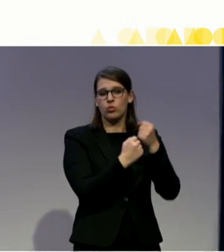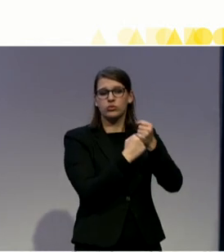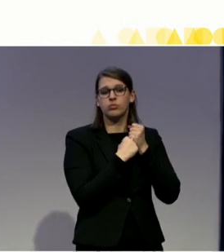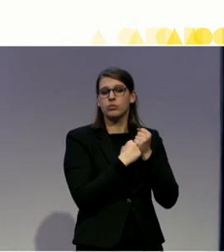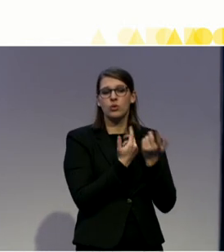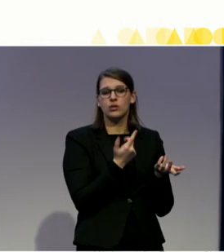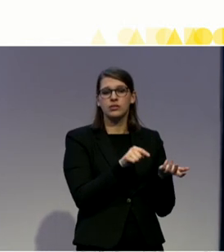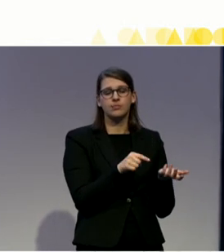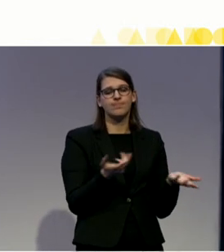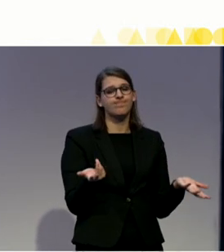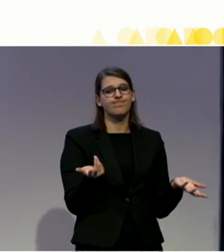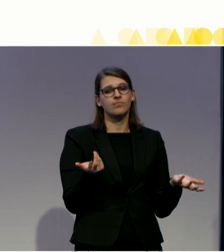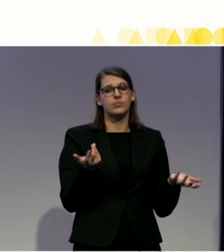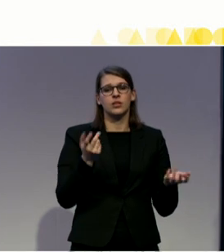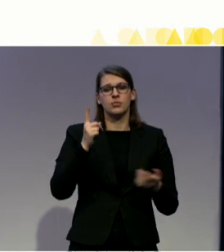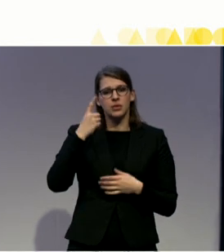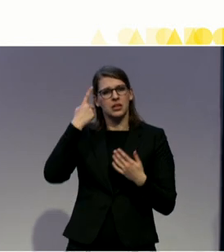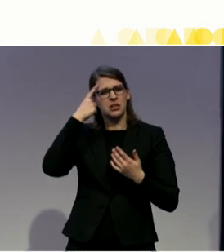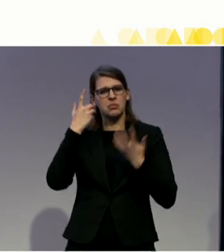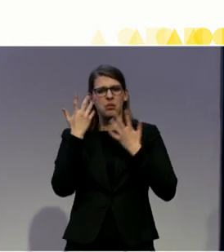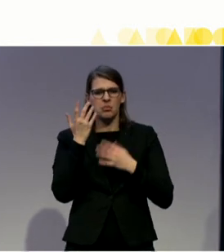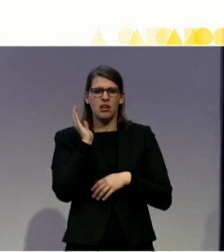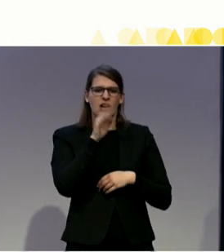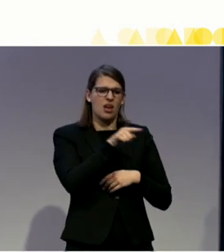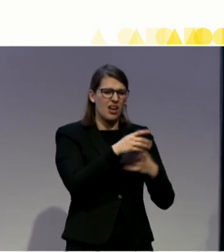severe impairments and to older people.